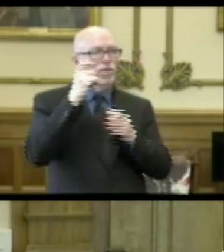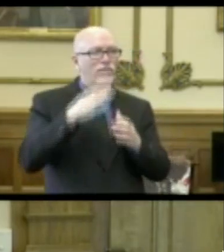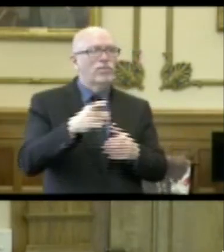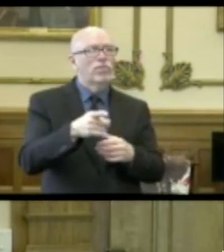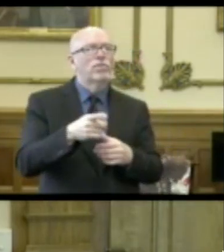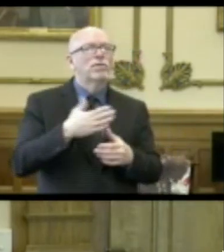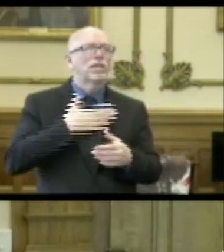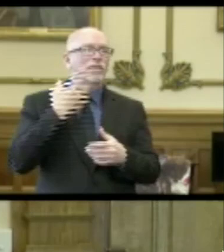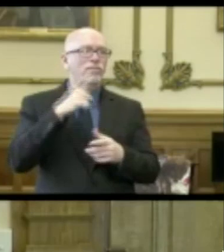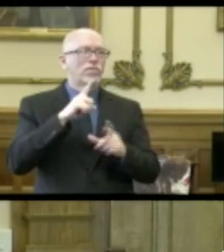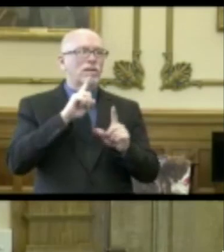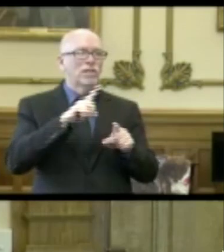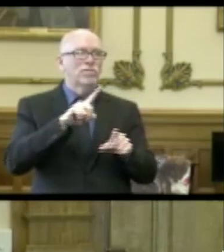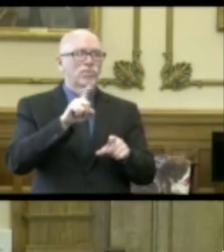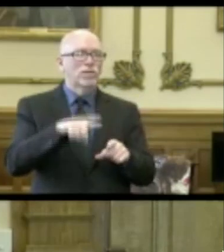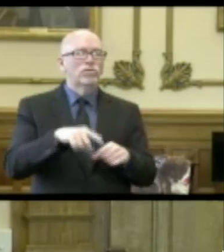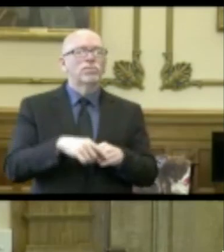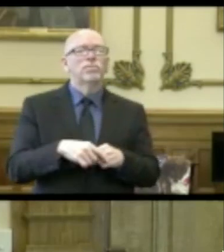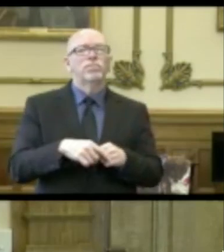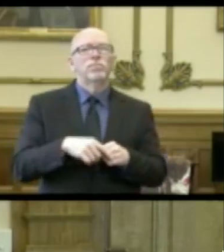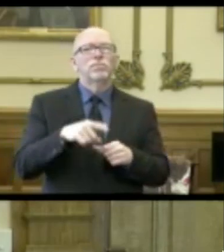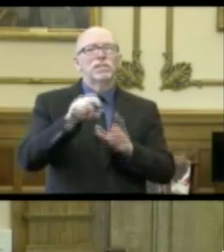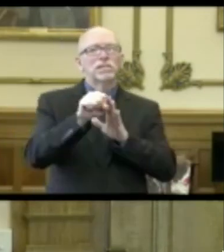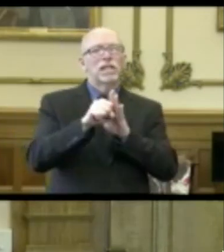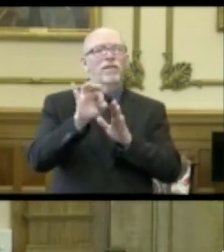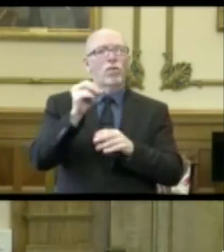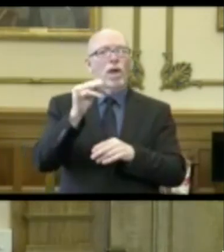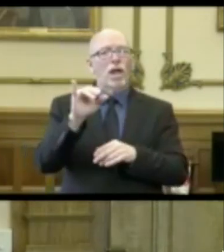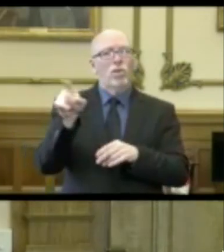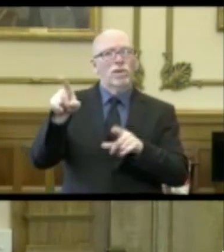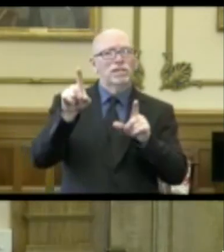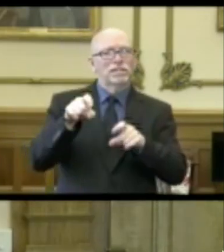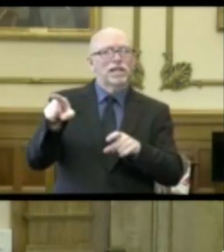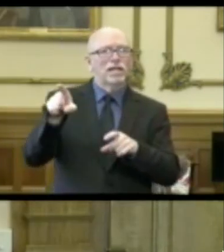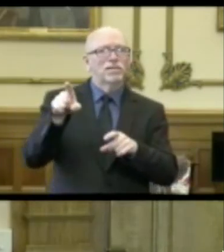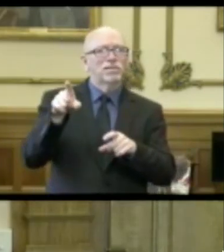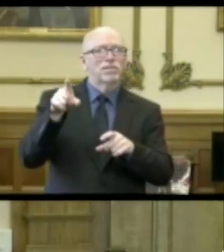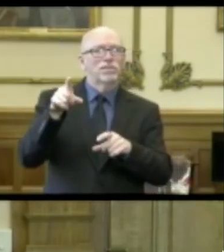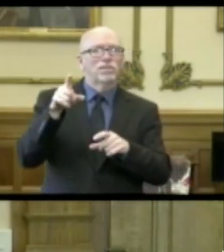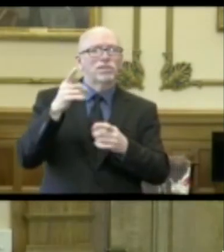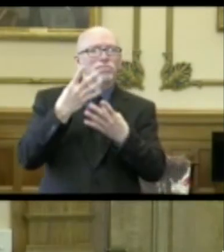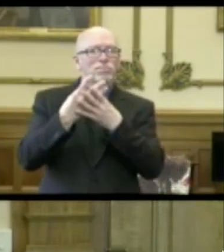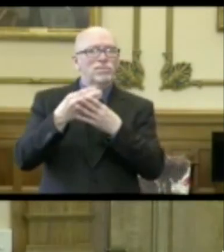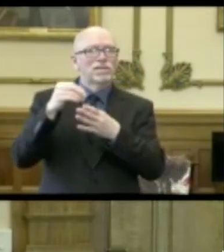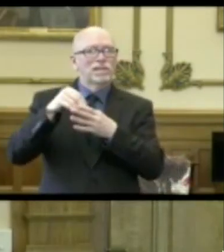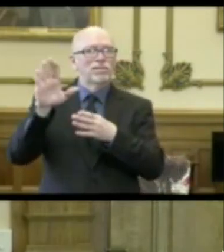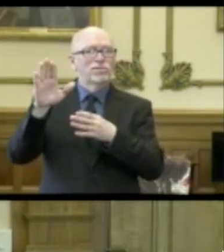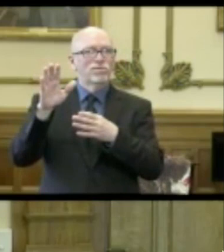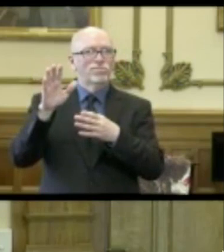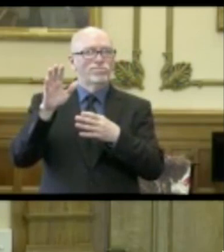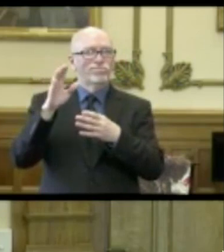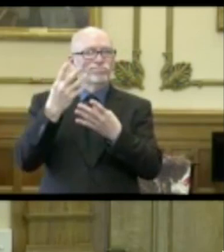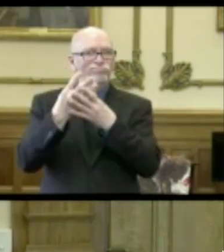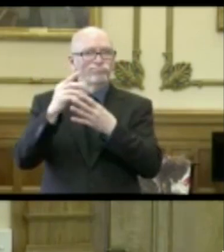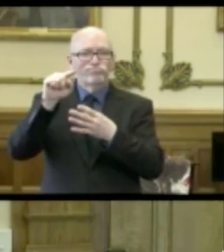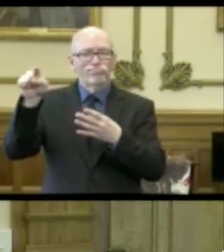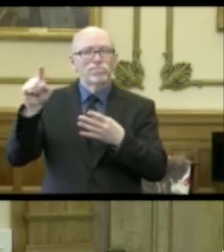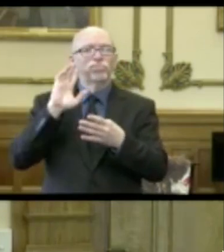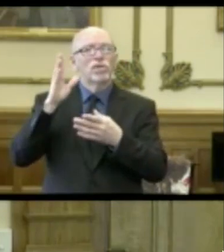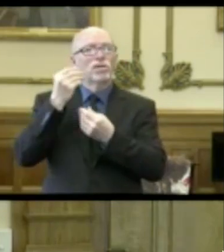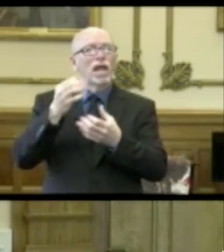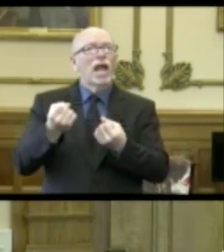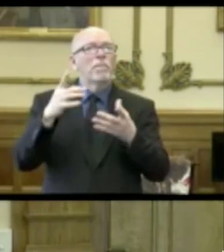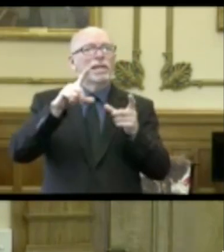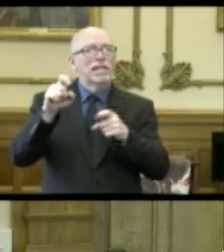Thank you for taking our questions. The state of Ohio has tested every inmate in three of its correctional facilities. It discloses how many tests were